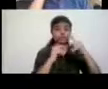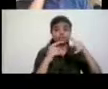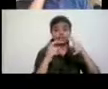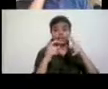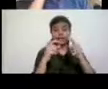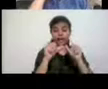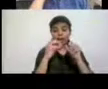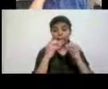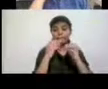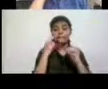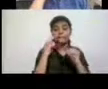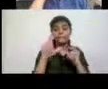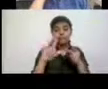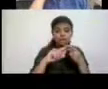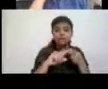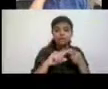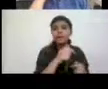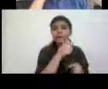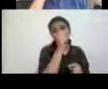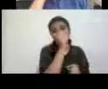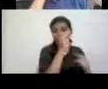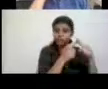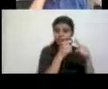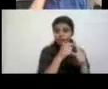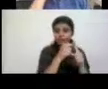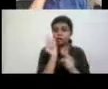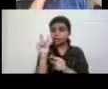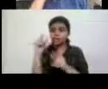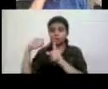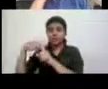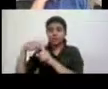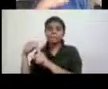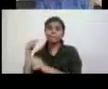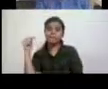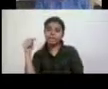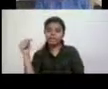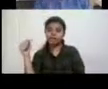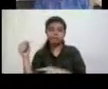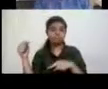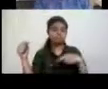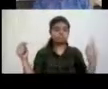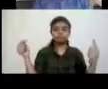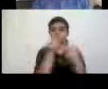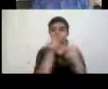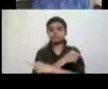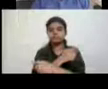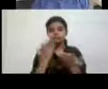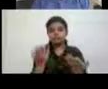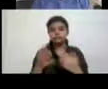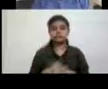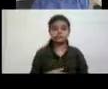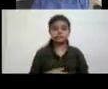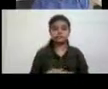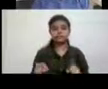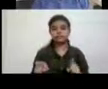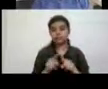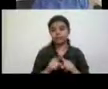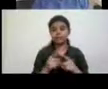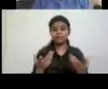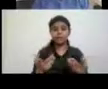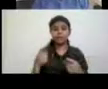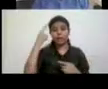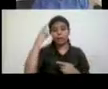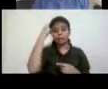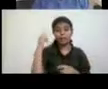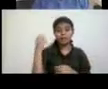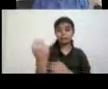was a positive term in the UK. was a negative term in the U S it was a positive term and it fit in with the whole, uh, black, you know, black power,